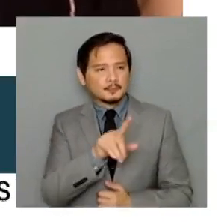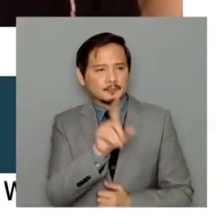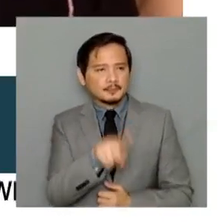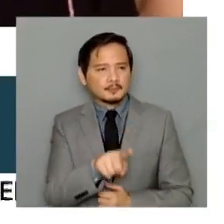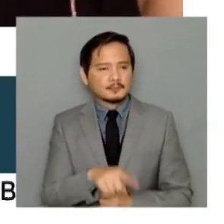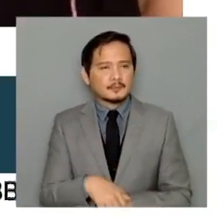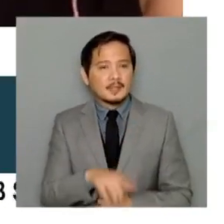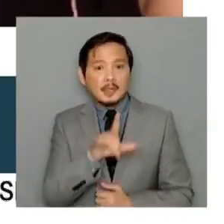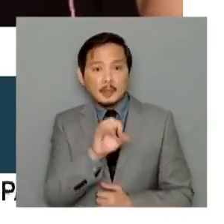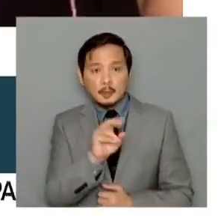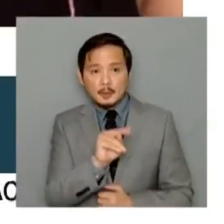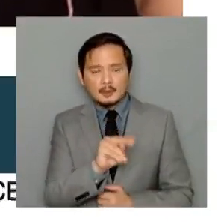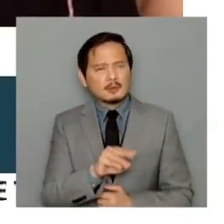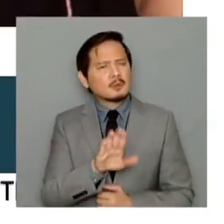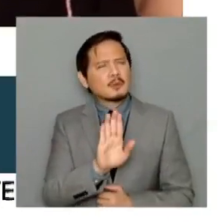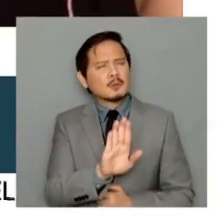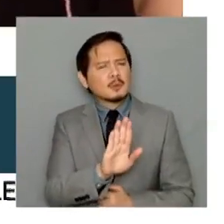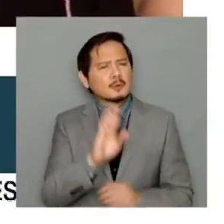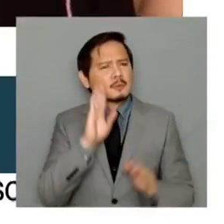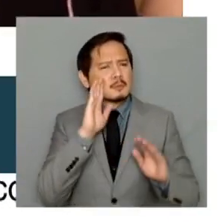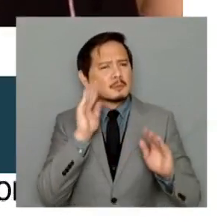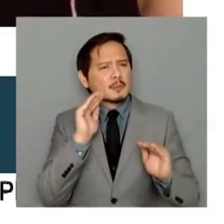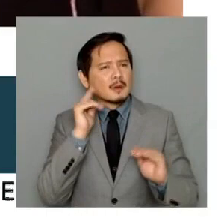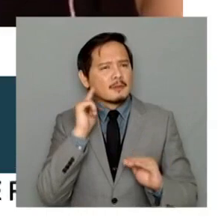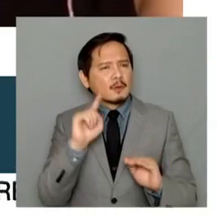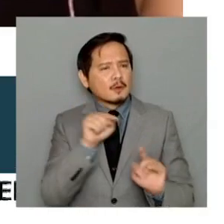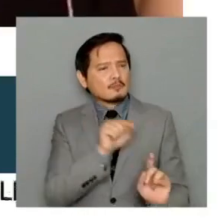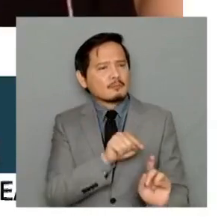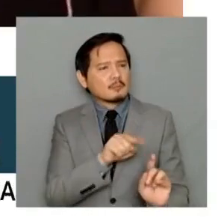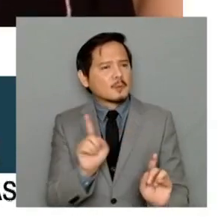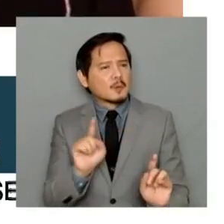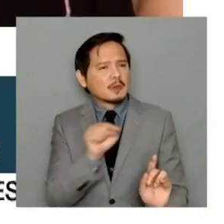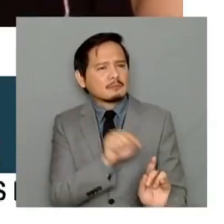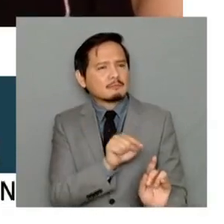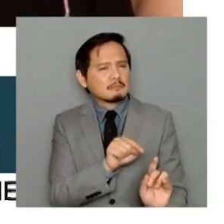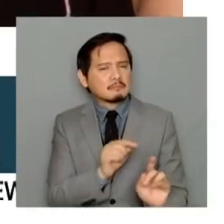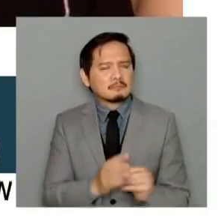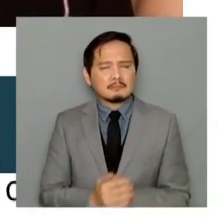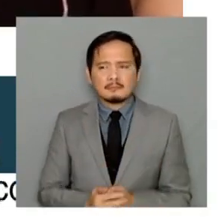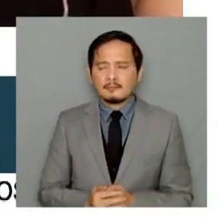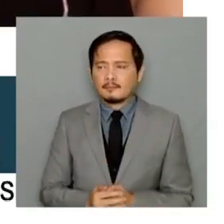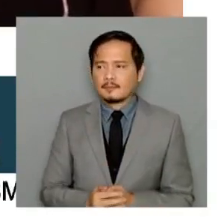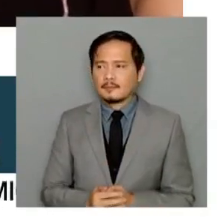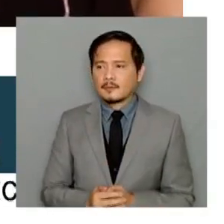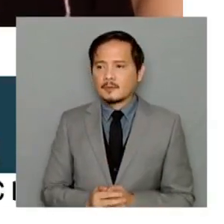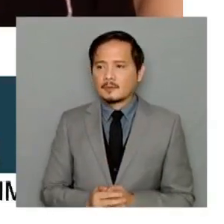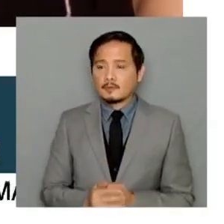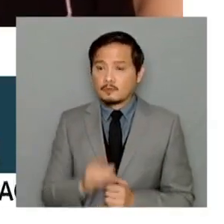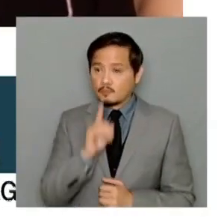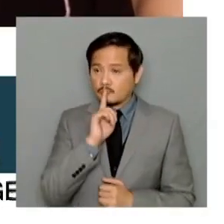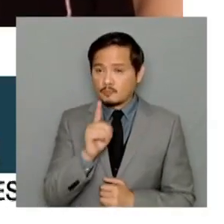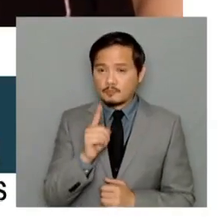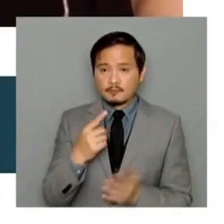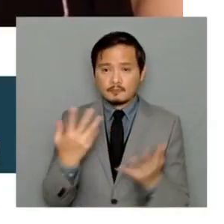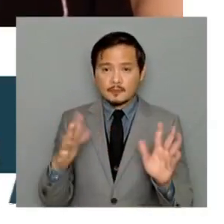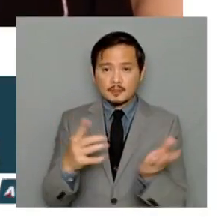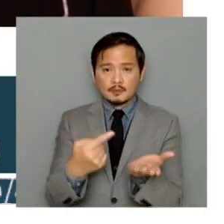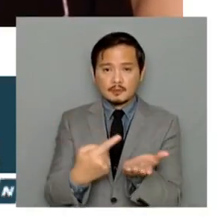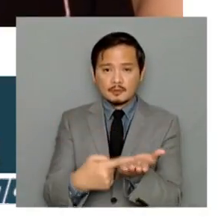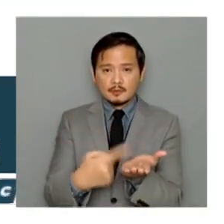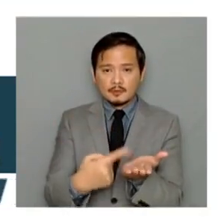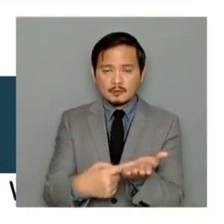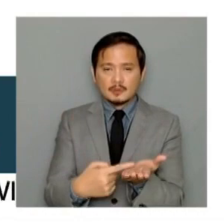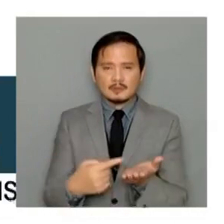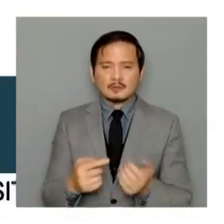expectations for the newly nominated or from the newly nominated secretary, Leon? Well, we have already discussed her civil